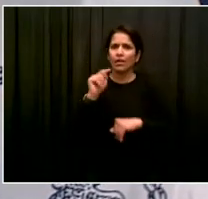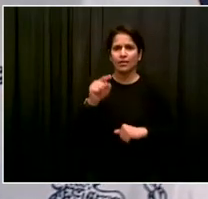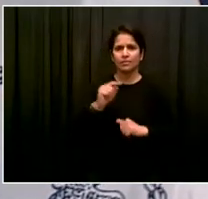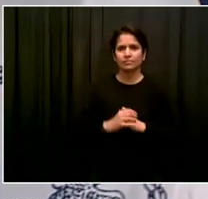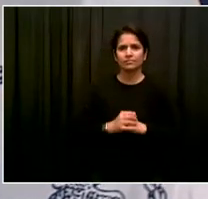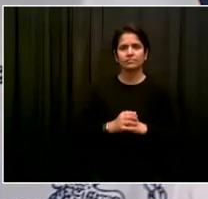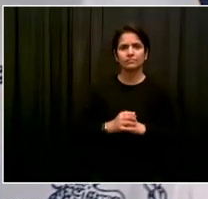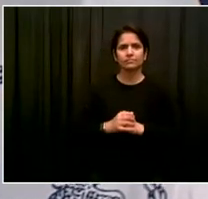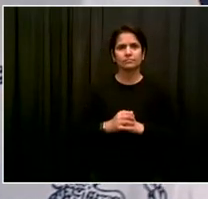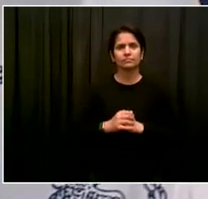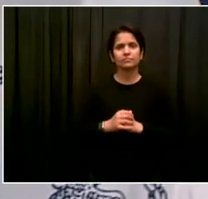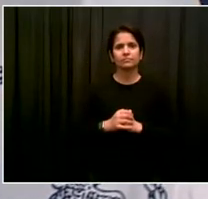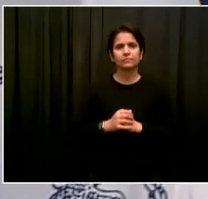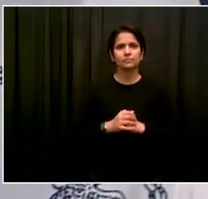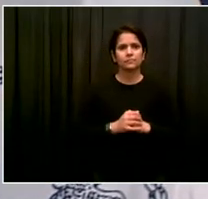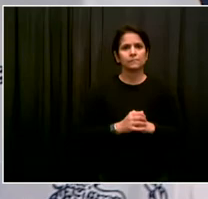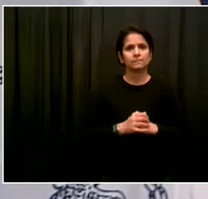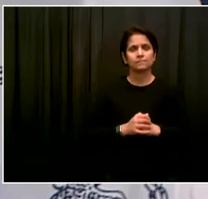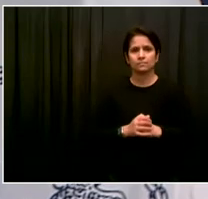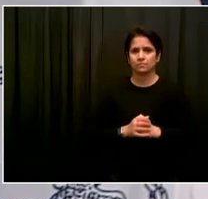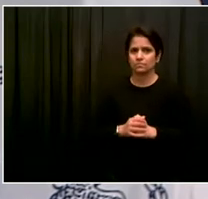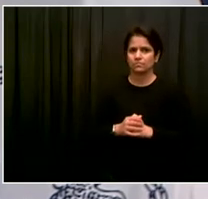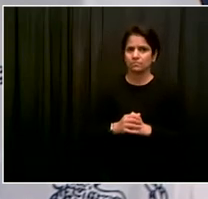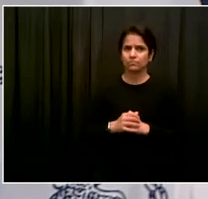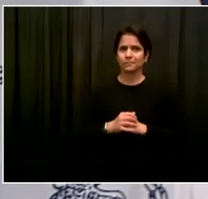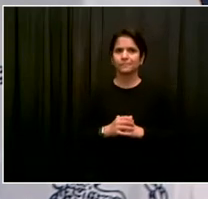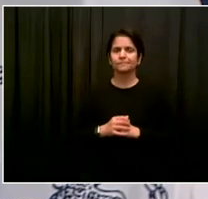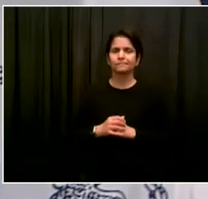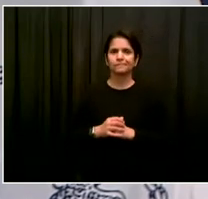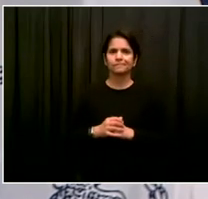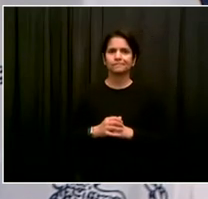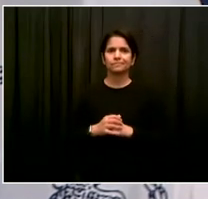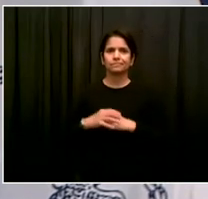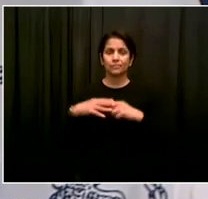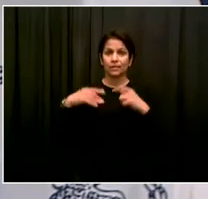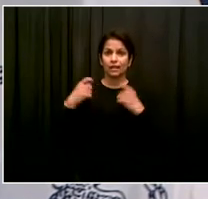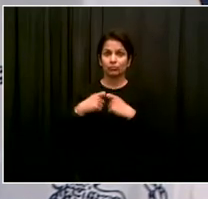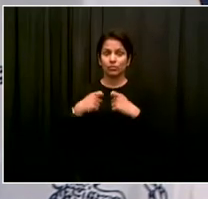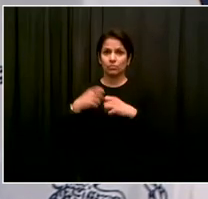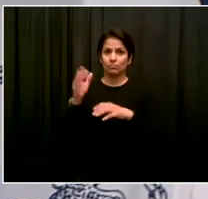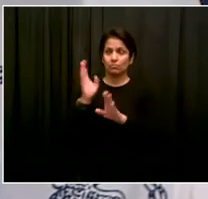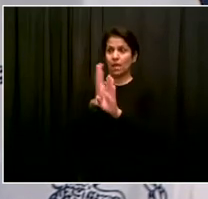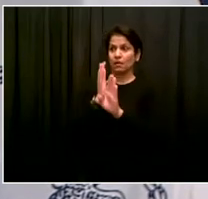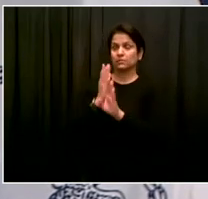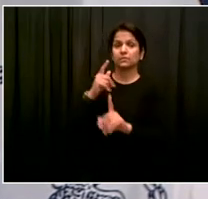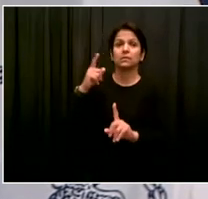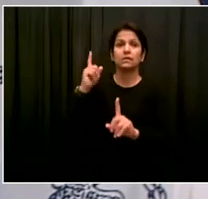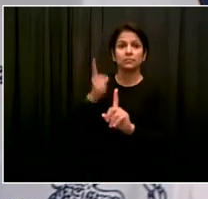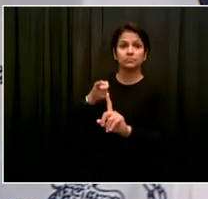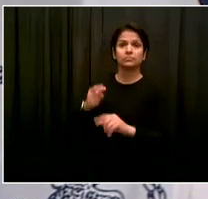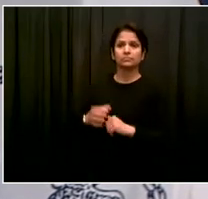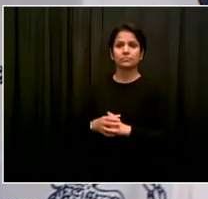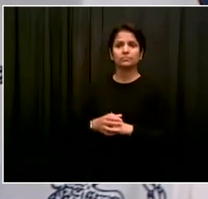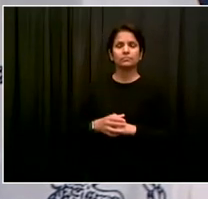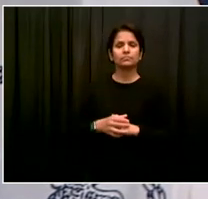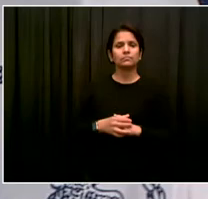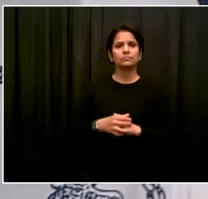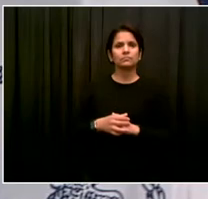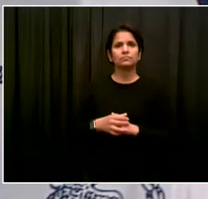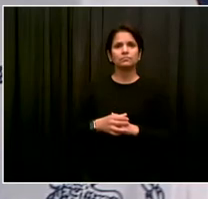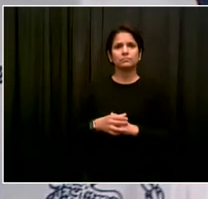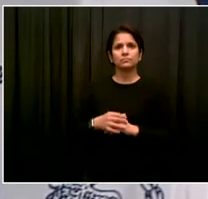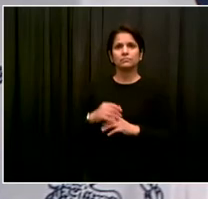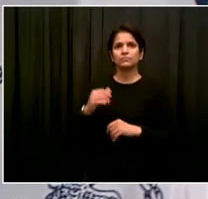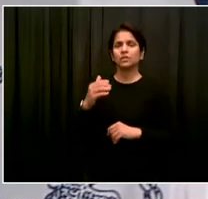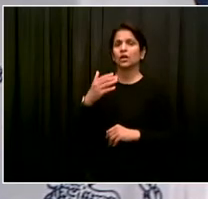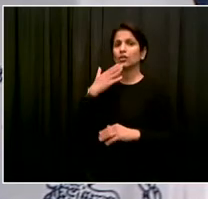electrifying school buses and, you know, having an electric school bus fleet as a leading edge of getting off